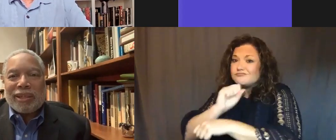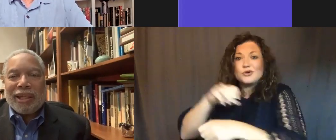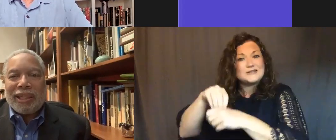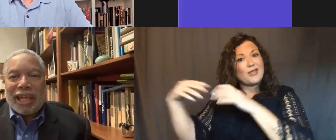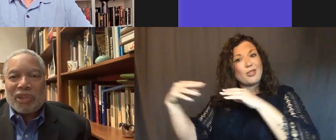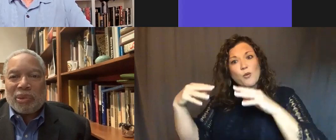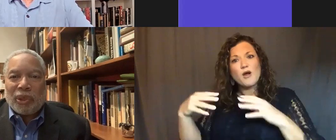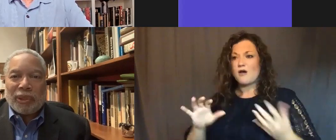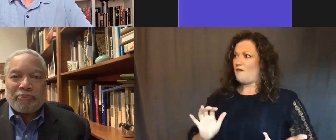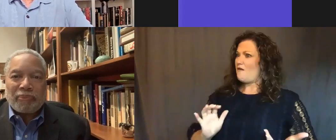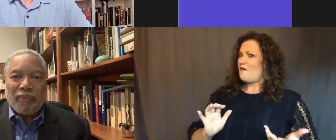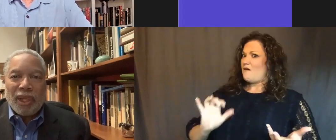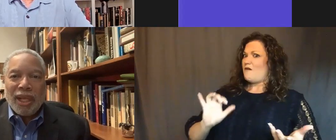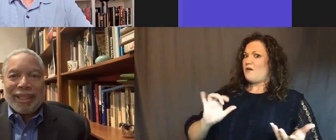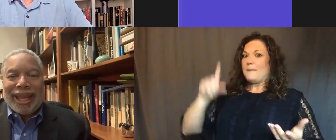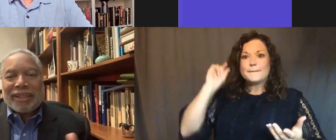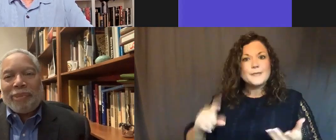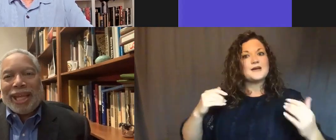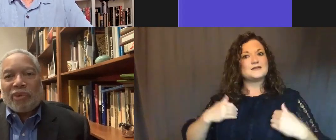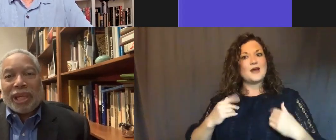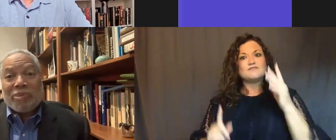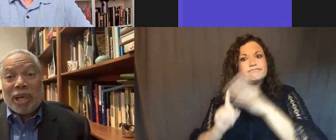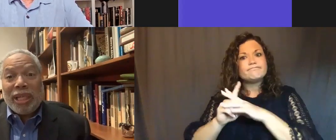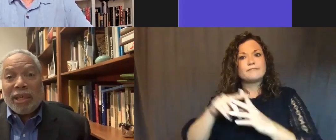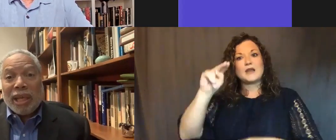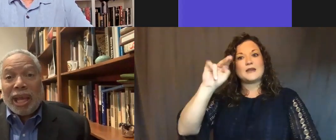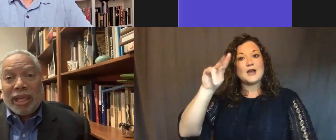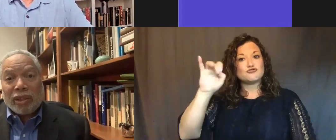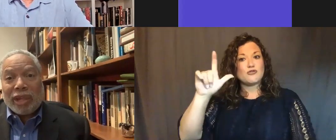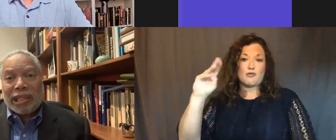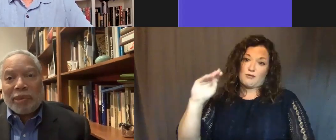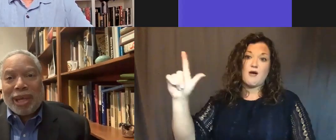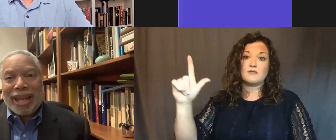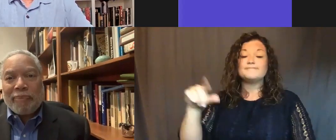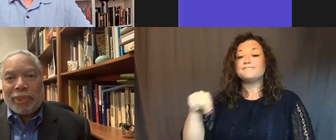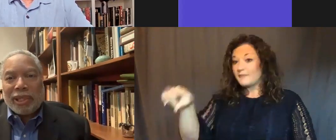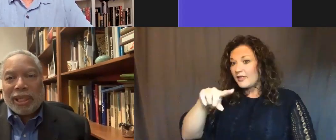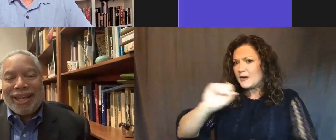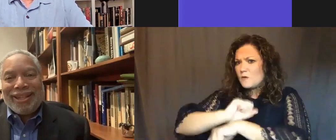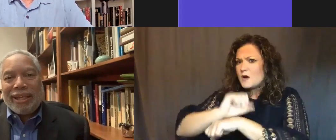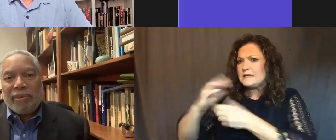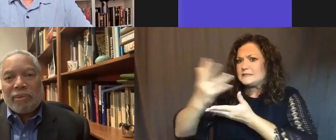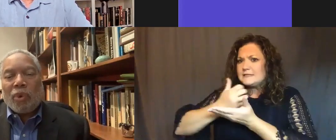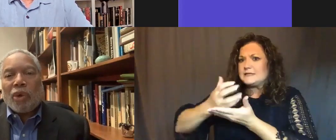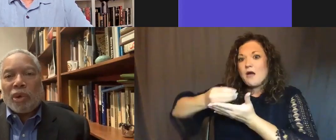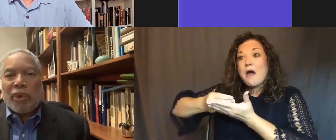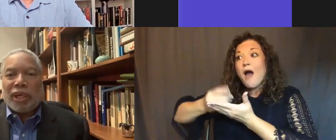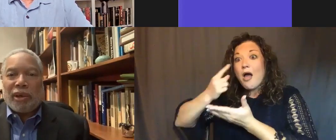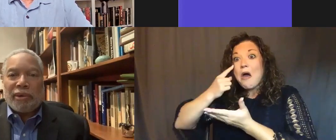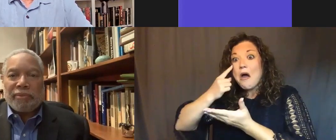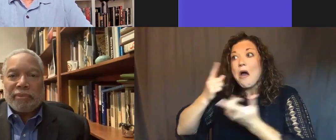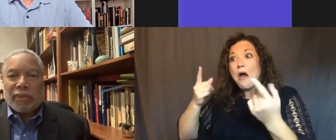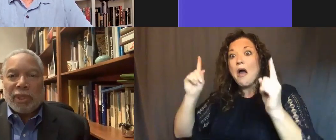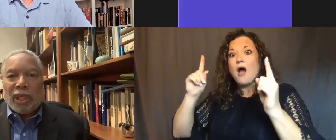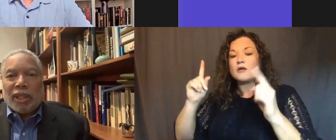presence on the National Mall. They actually began to raise money, and it looked like something might happen, and then World War I